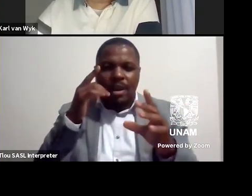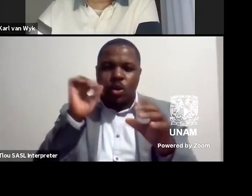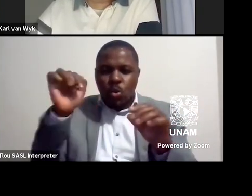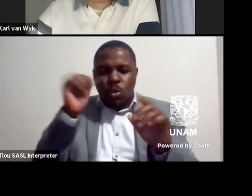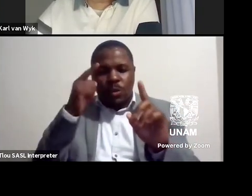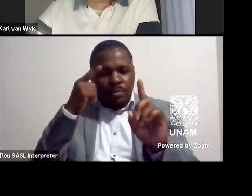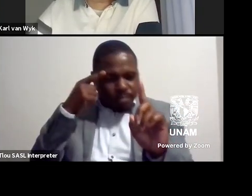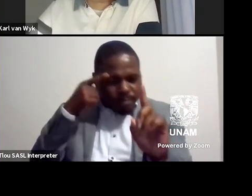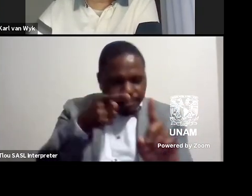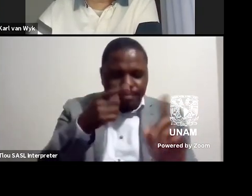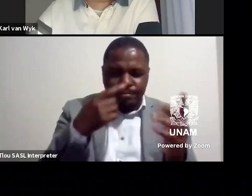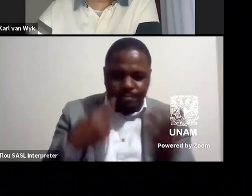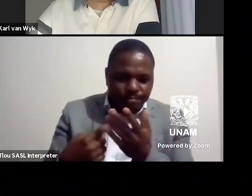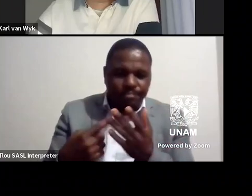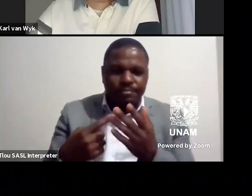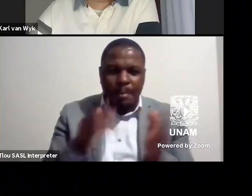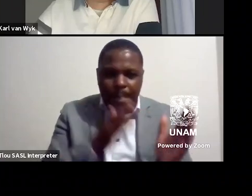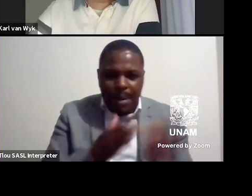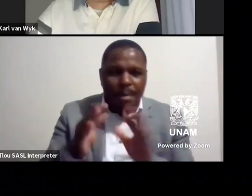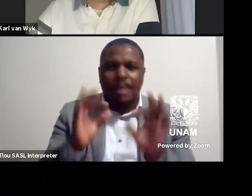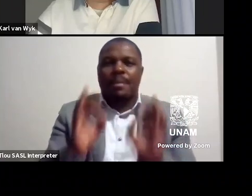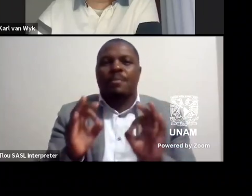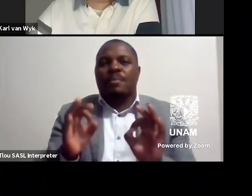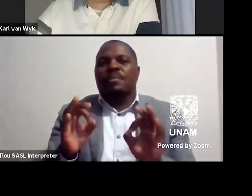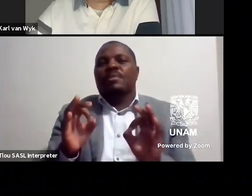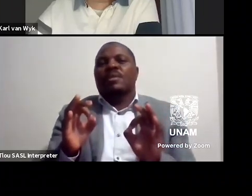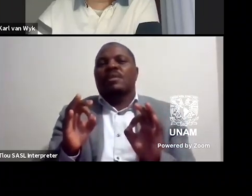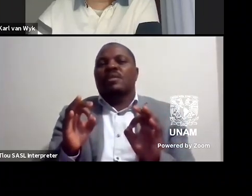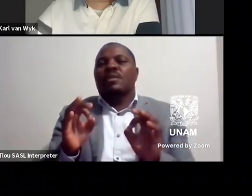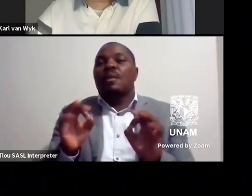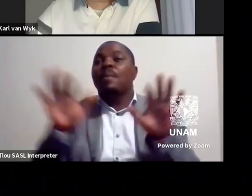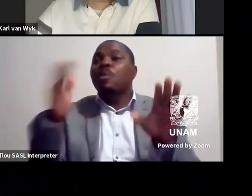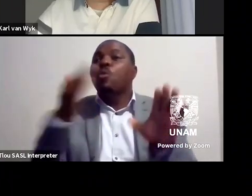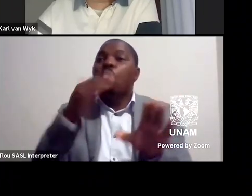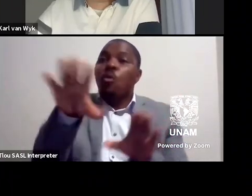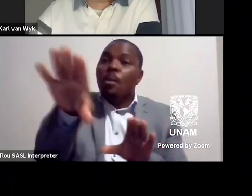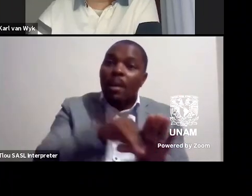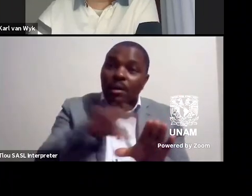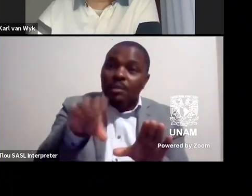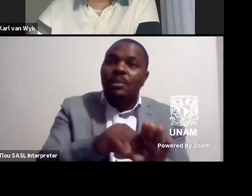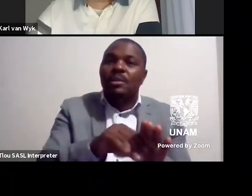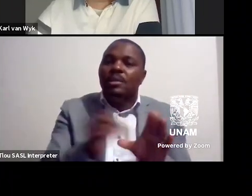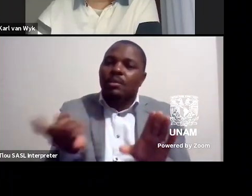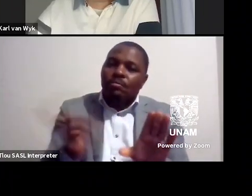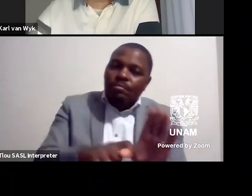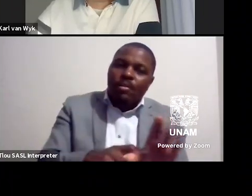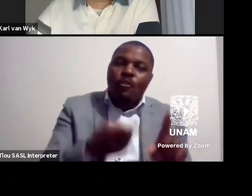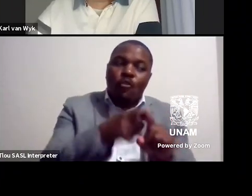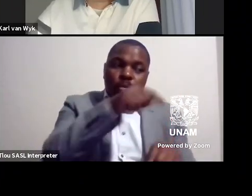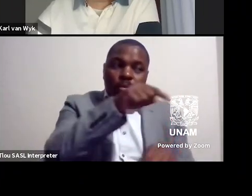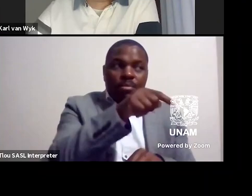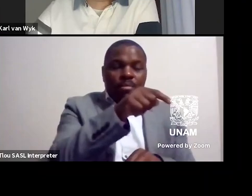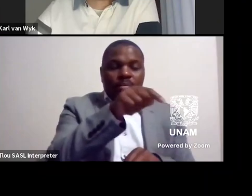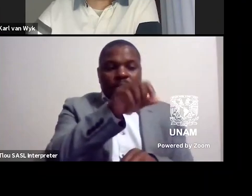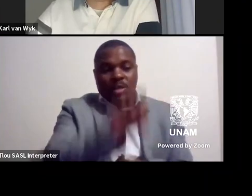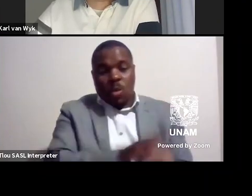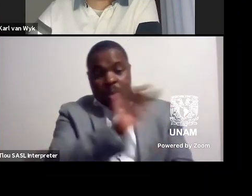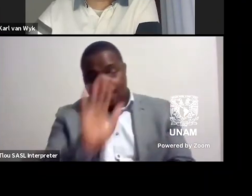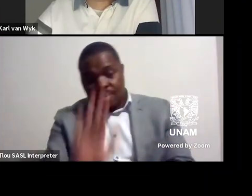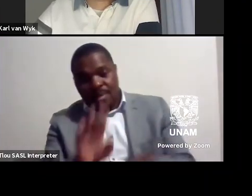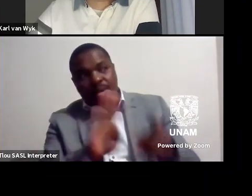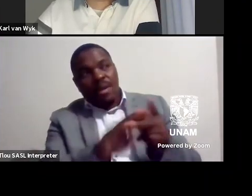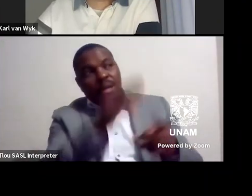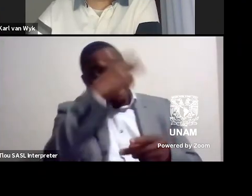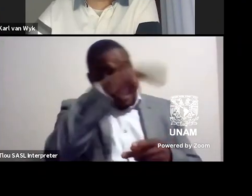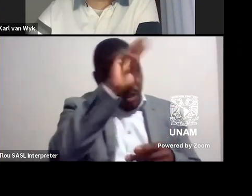and uh thank you to all of you who've participated who've signed up in mexico and in south africa and elsewhere in the world i hope